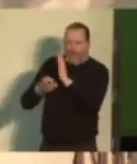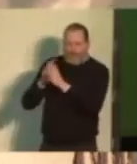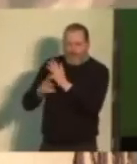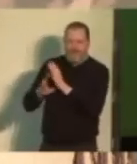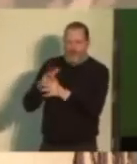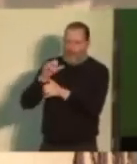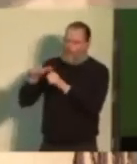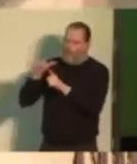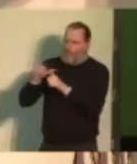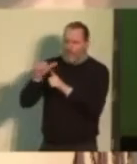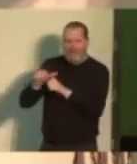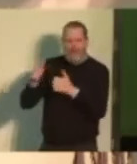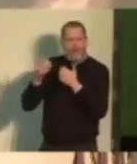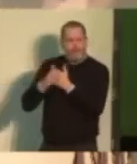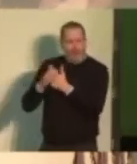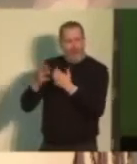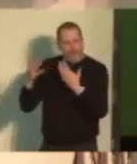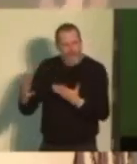time.